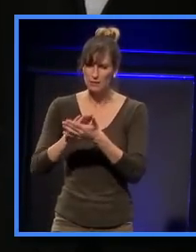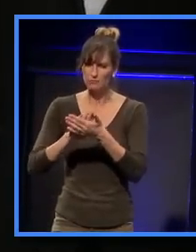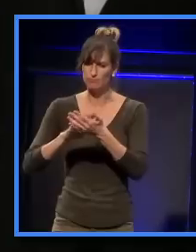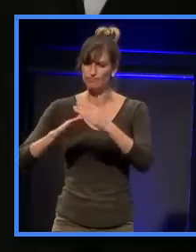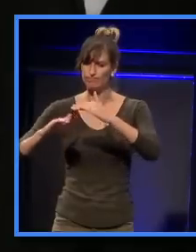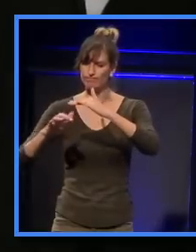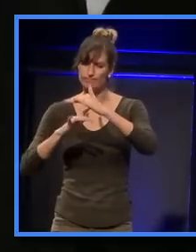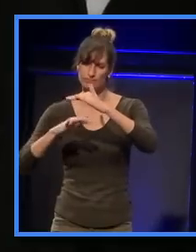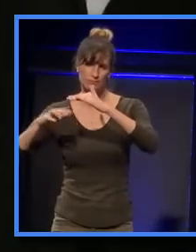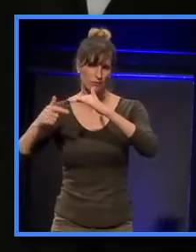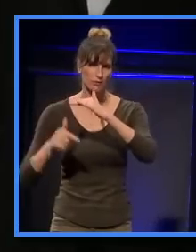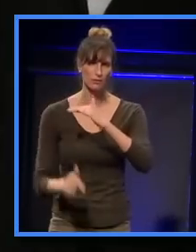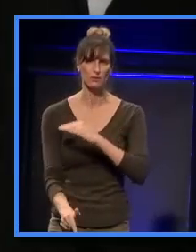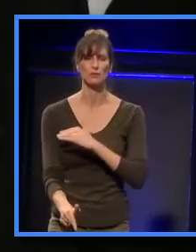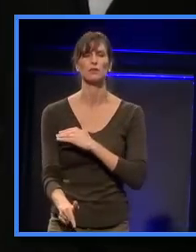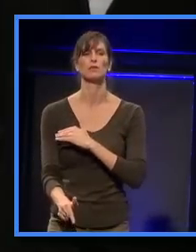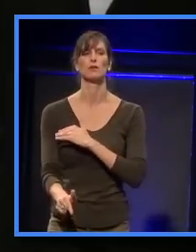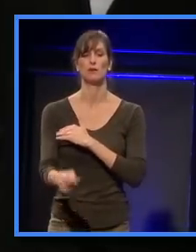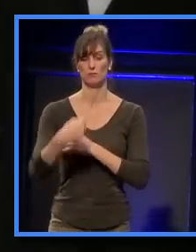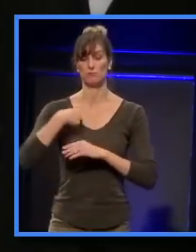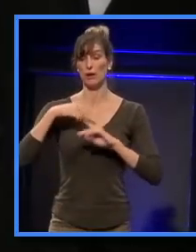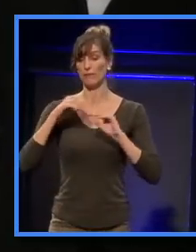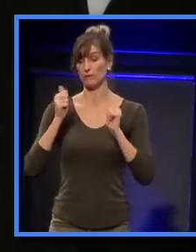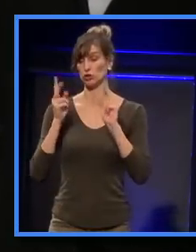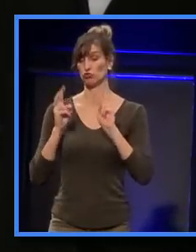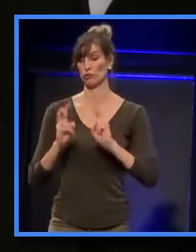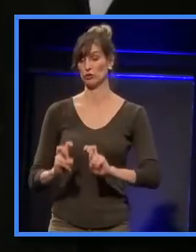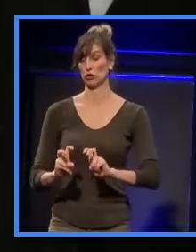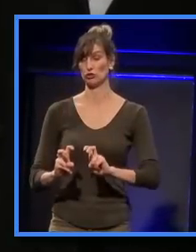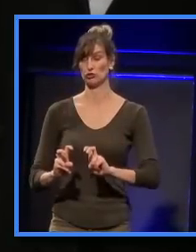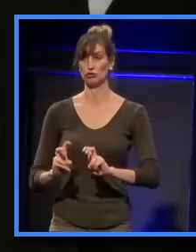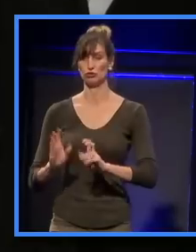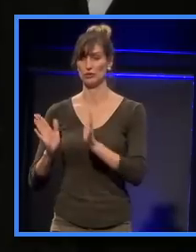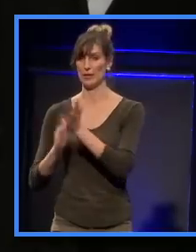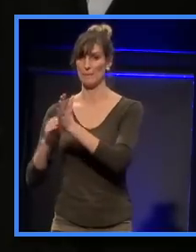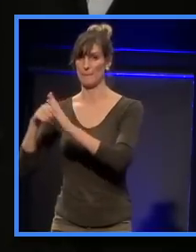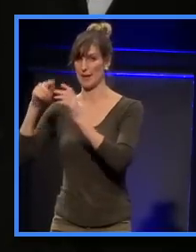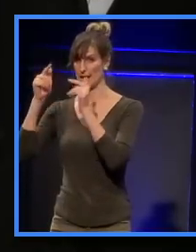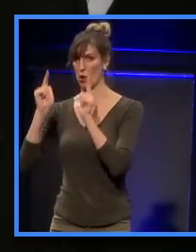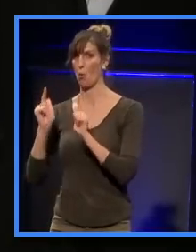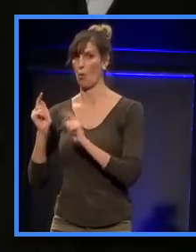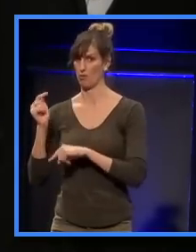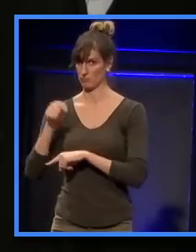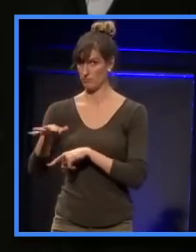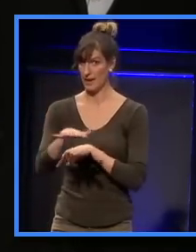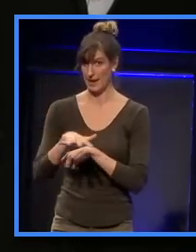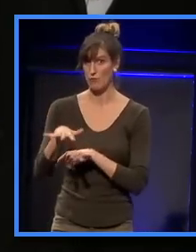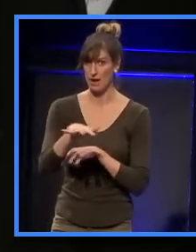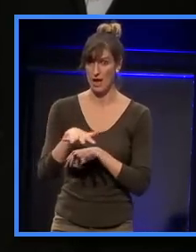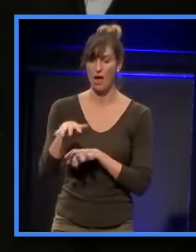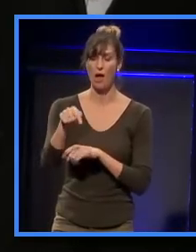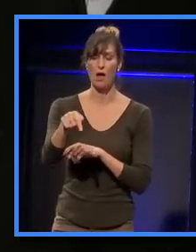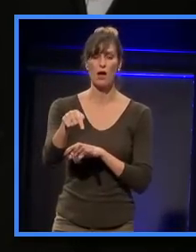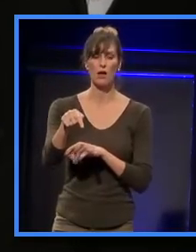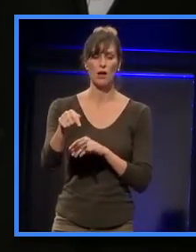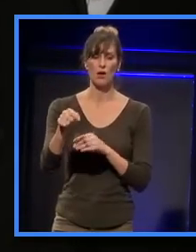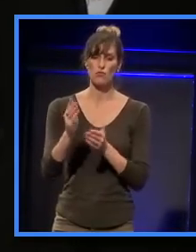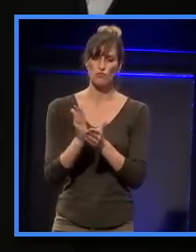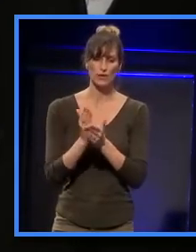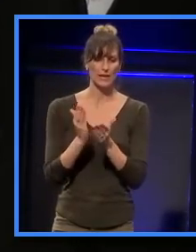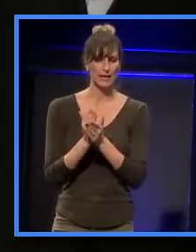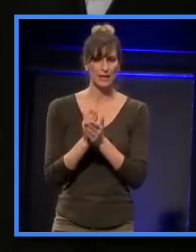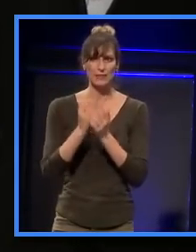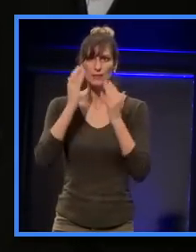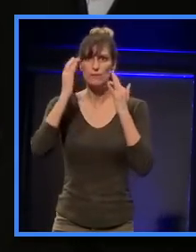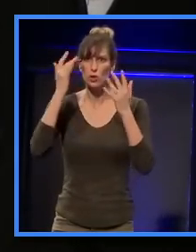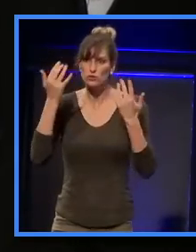literature, which I happen to have studied in another capacity as a, doing a Master of Laws in that area, is that there, there is a complete and